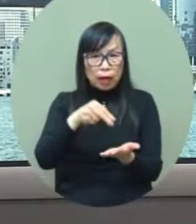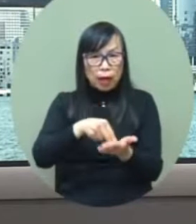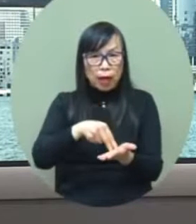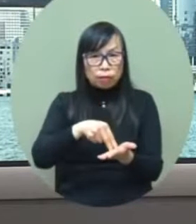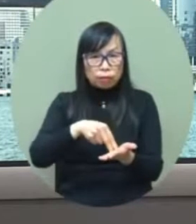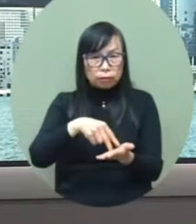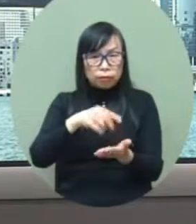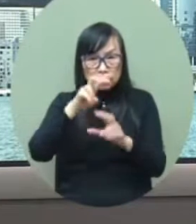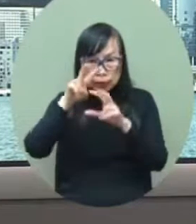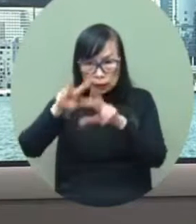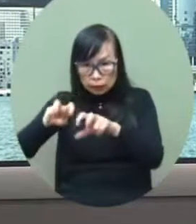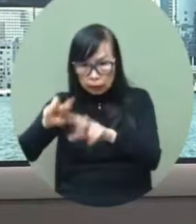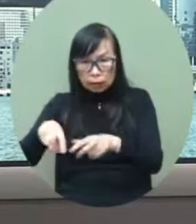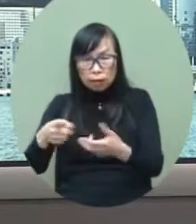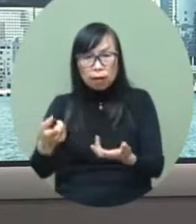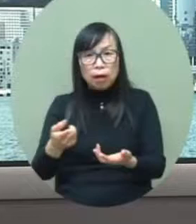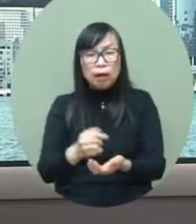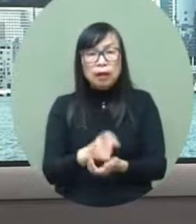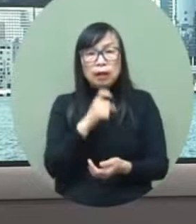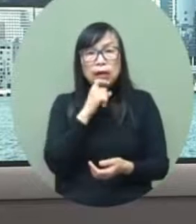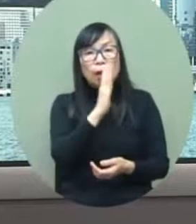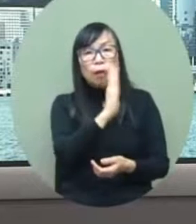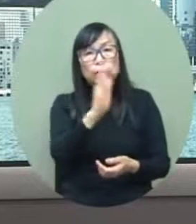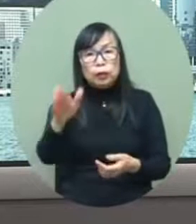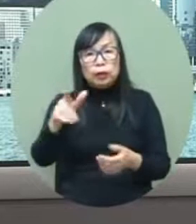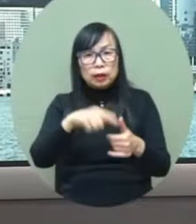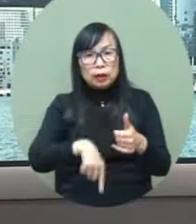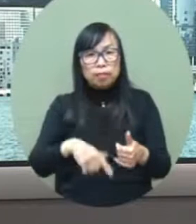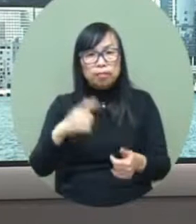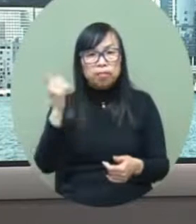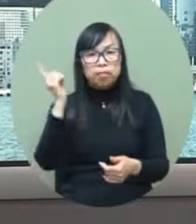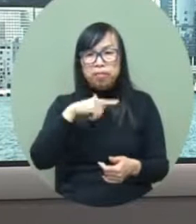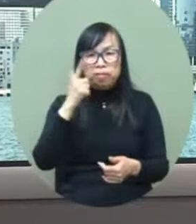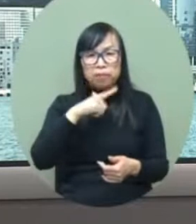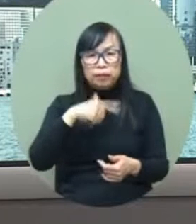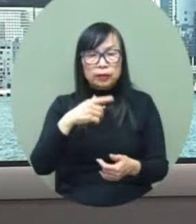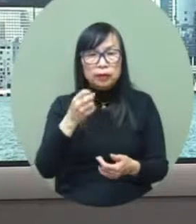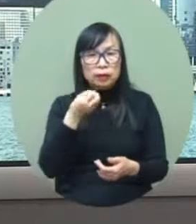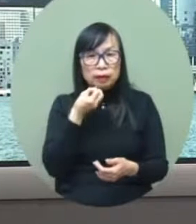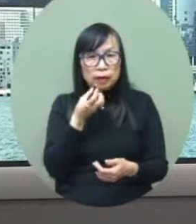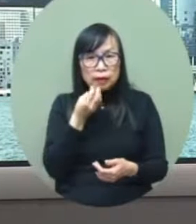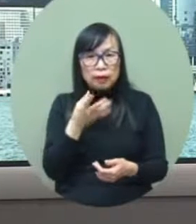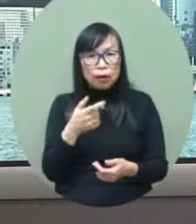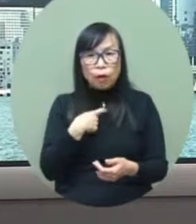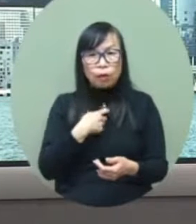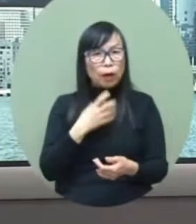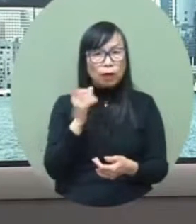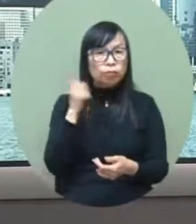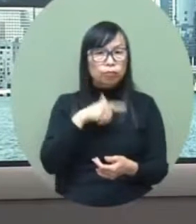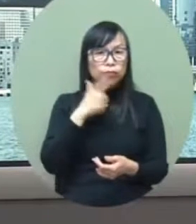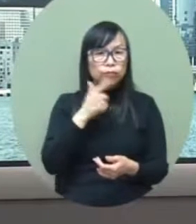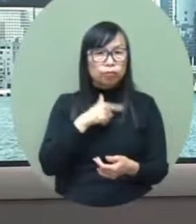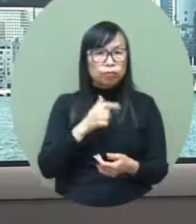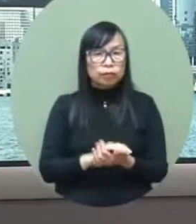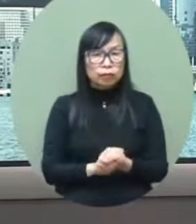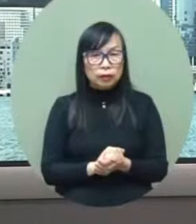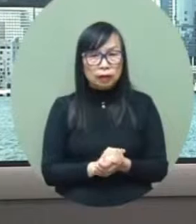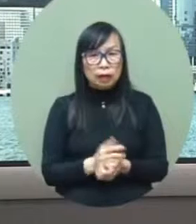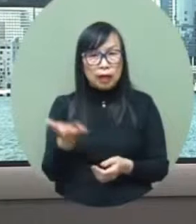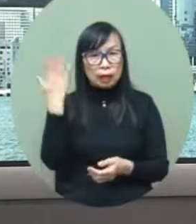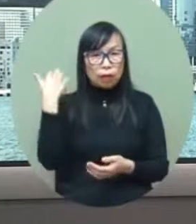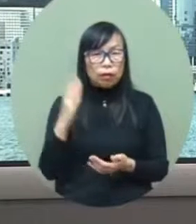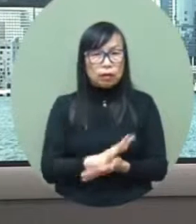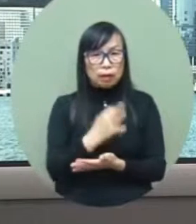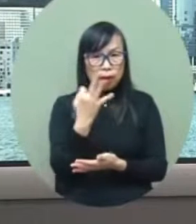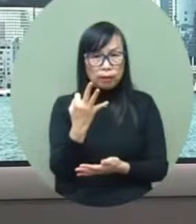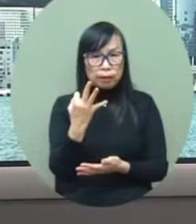conduct an independent investigation into the various anti-epidemic measures um some others disagree